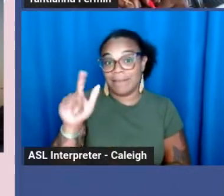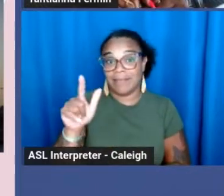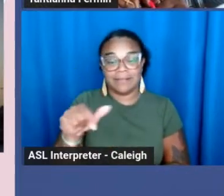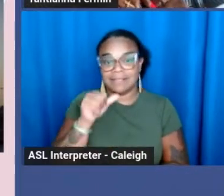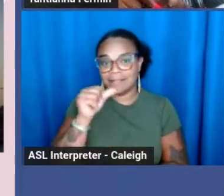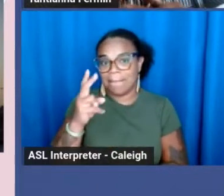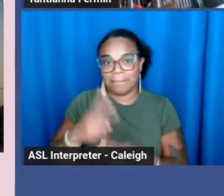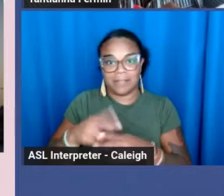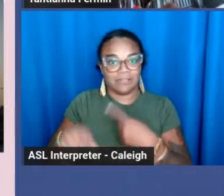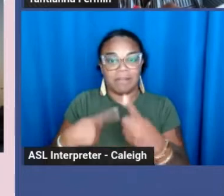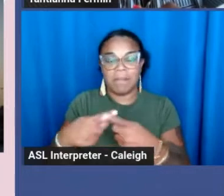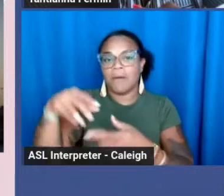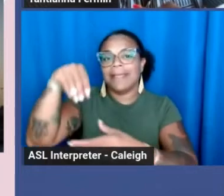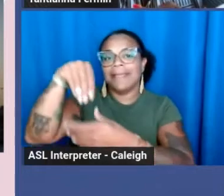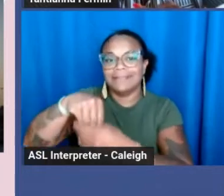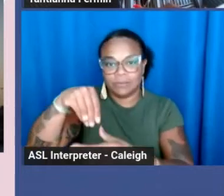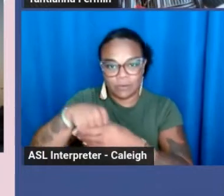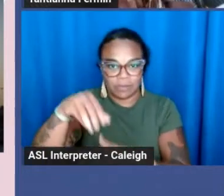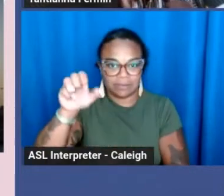sex work.